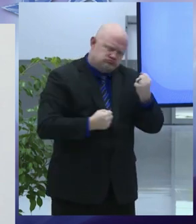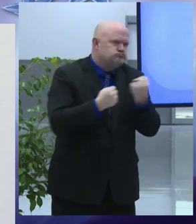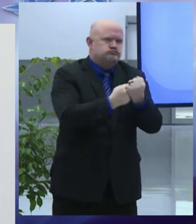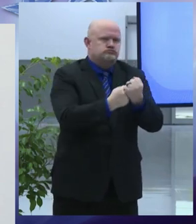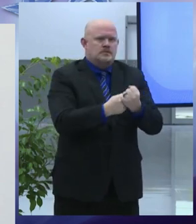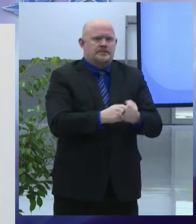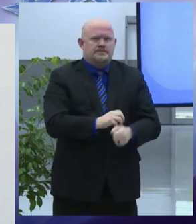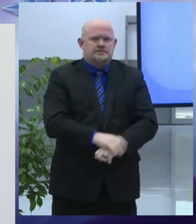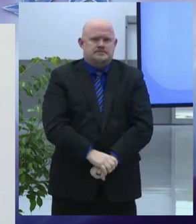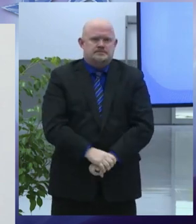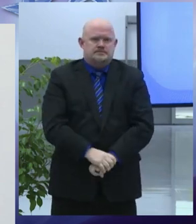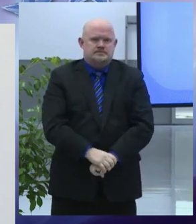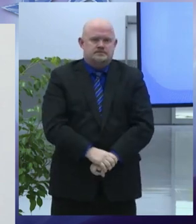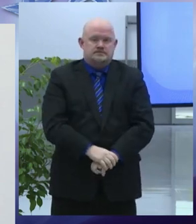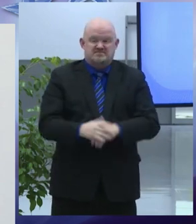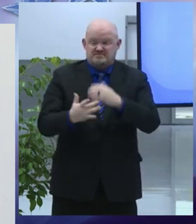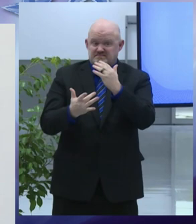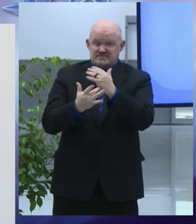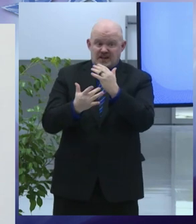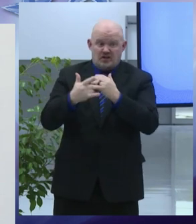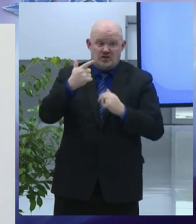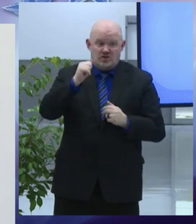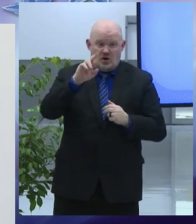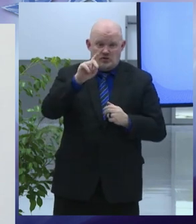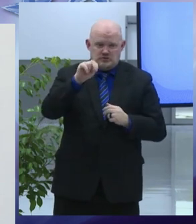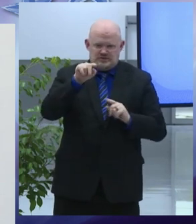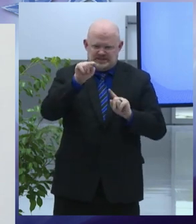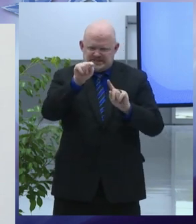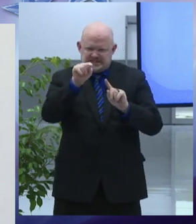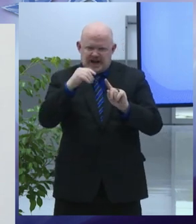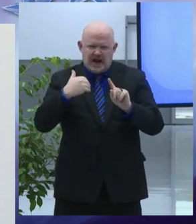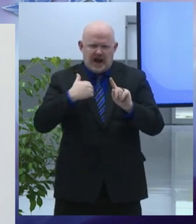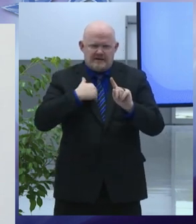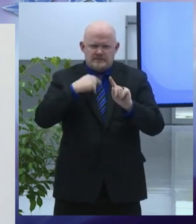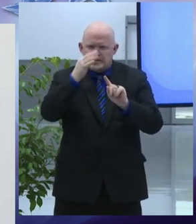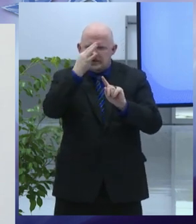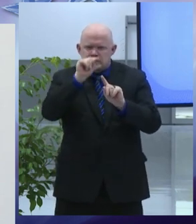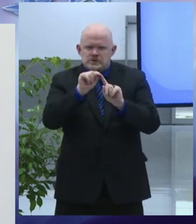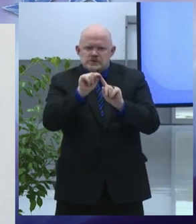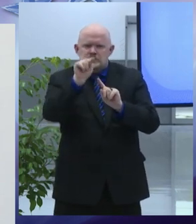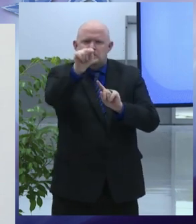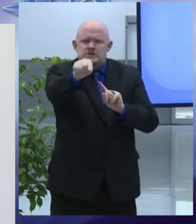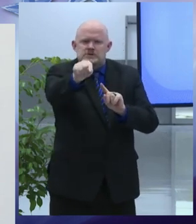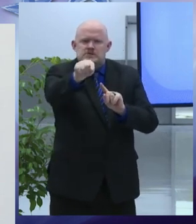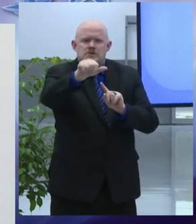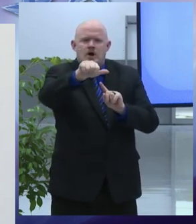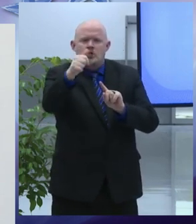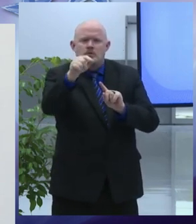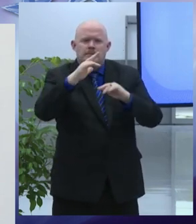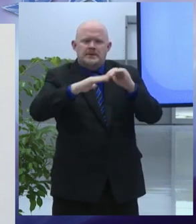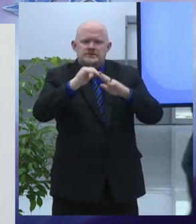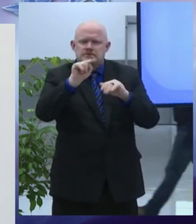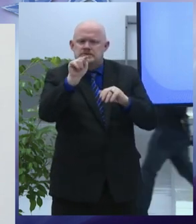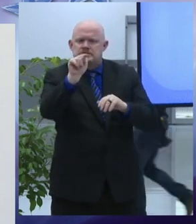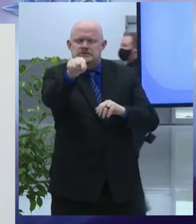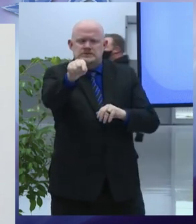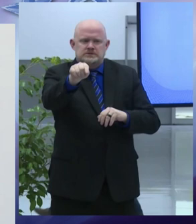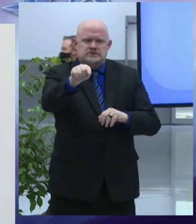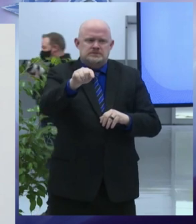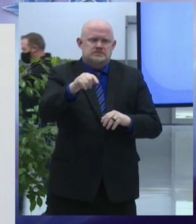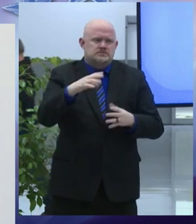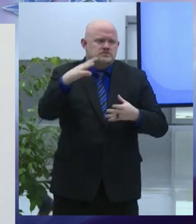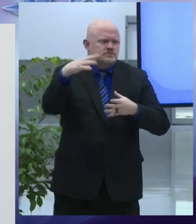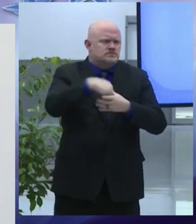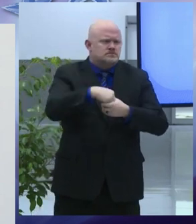piece of the center city innovation hub which sits adjacent to the south side campus and also includes rapid growth tech garden